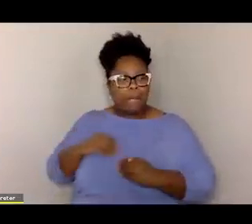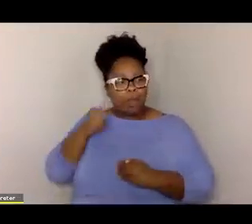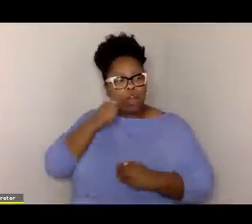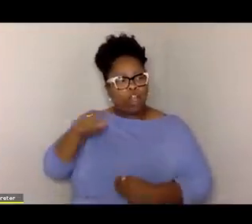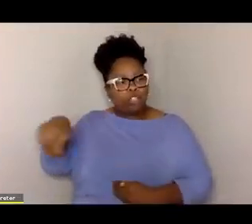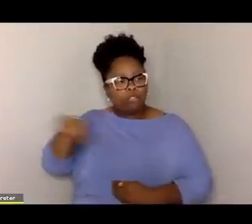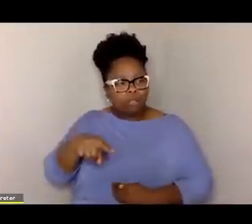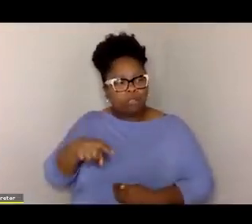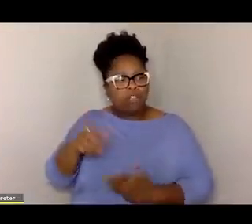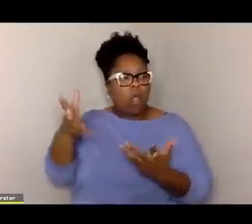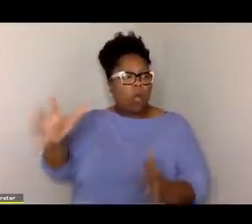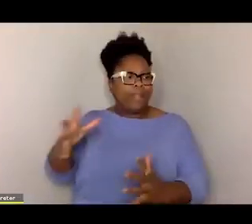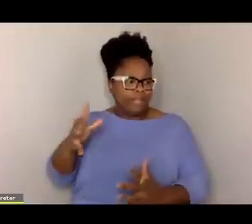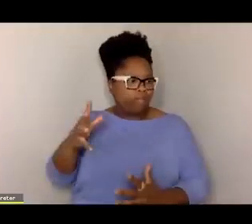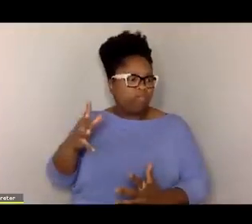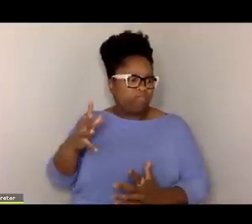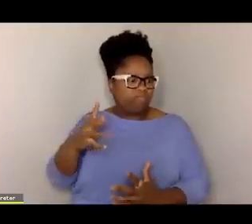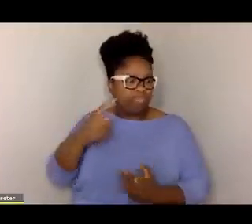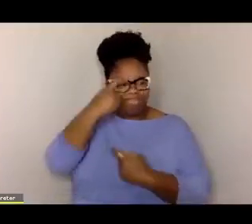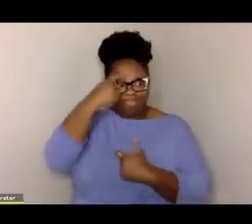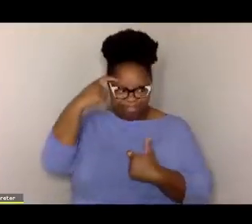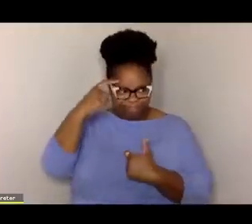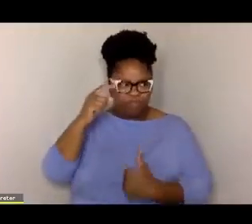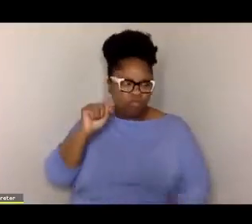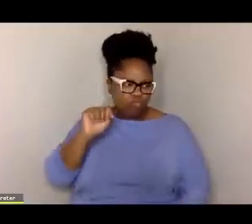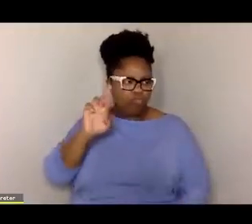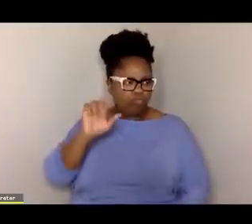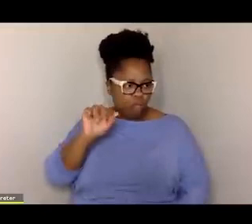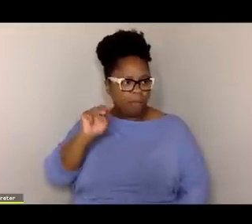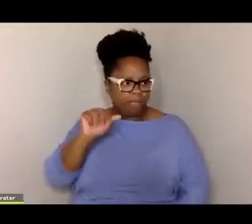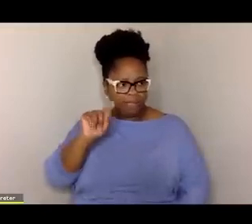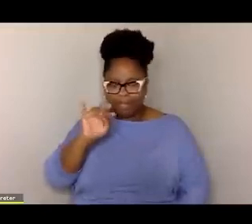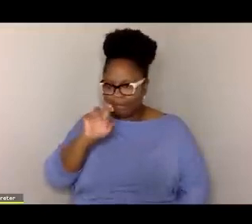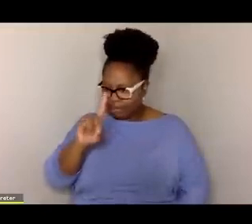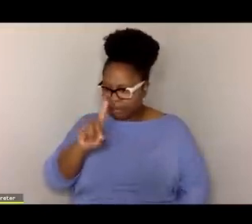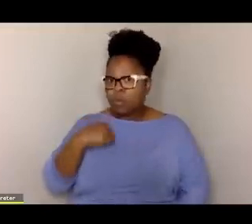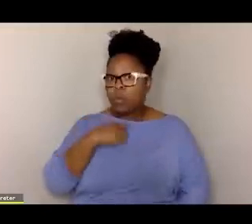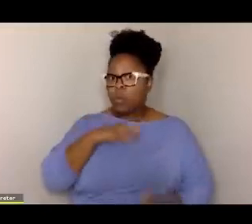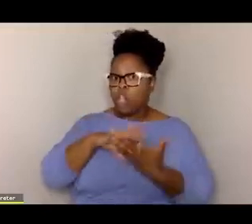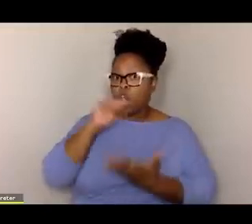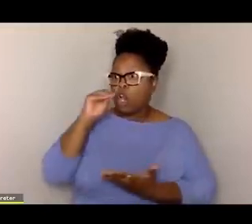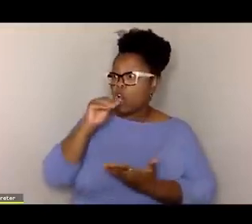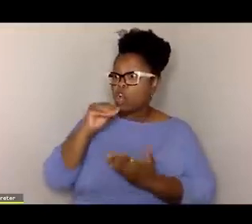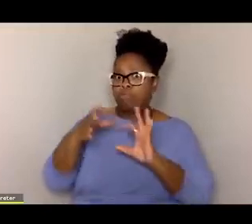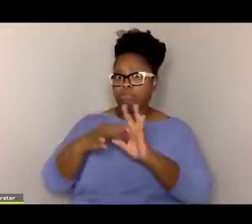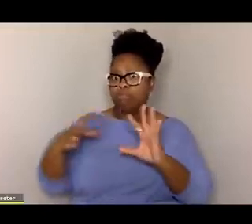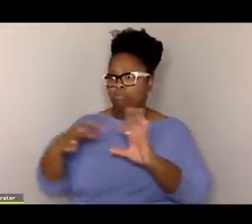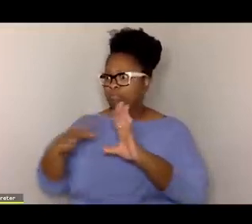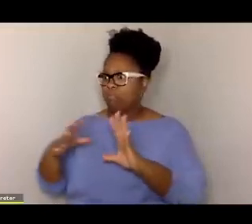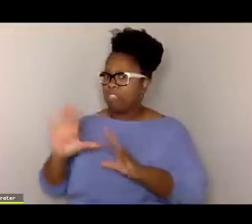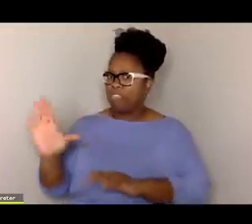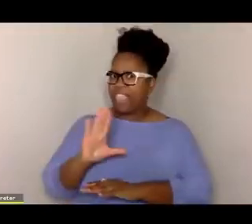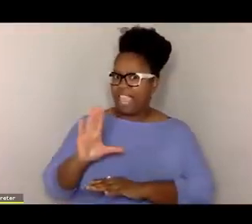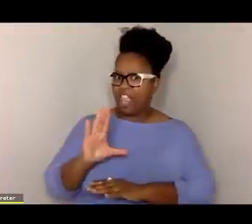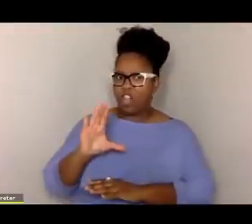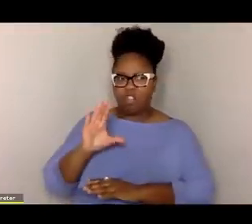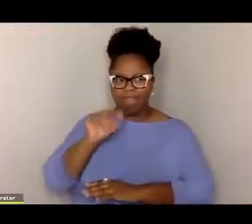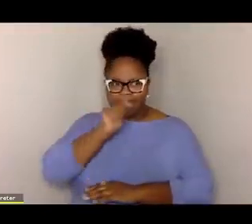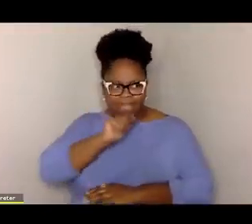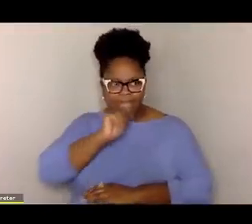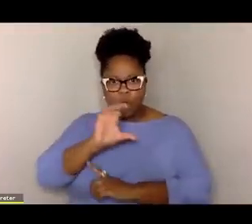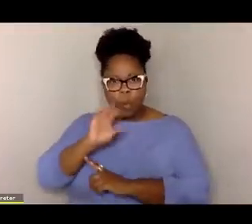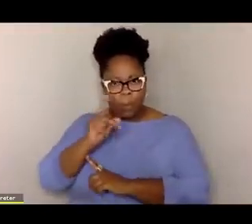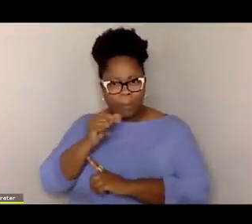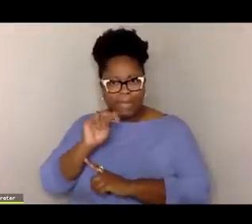been traumatized. And what we learned is that disassociation was a part of their coping mechanism.